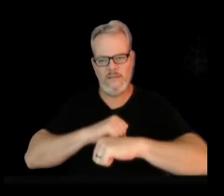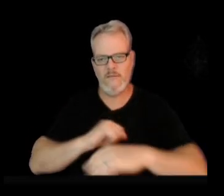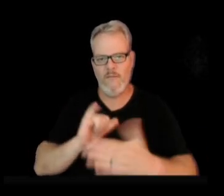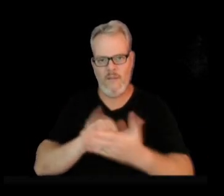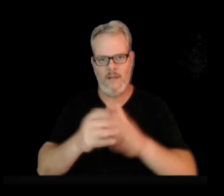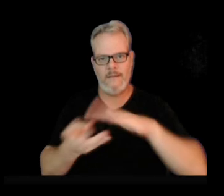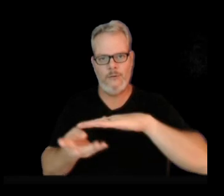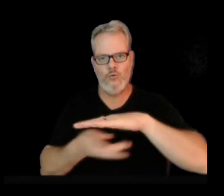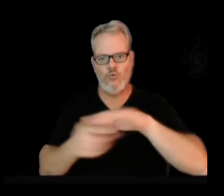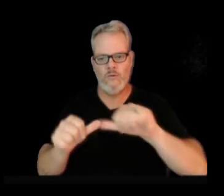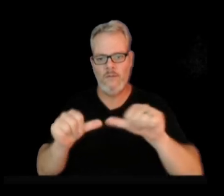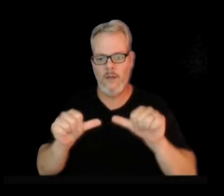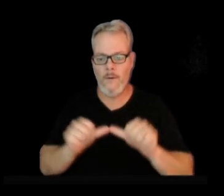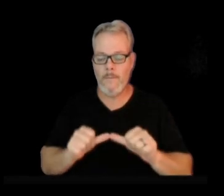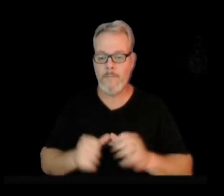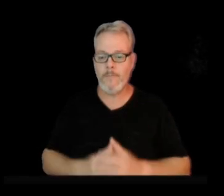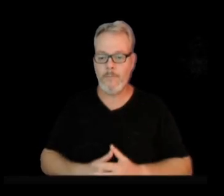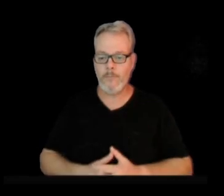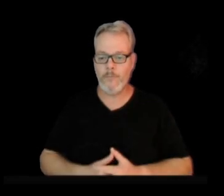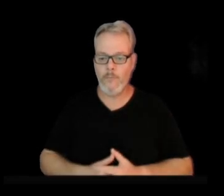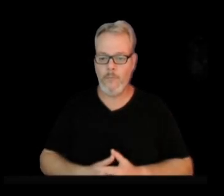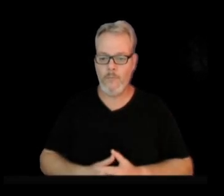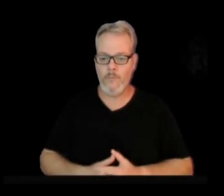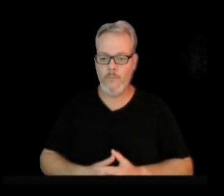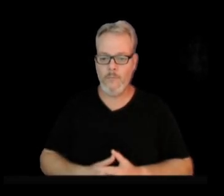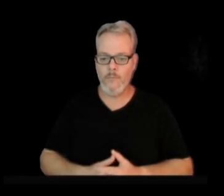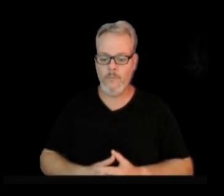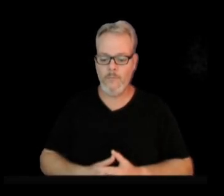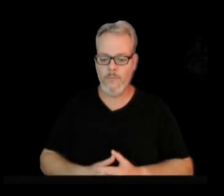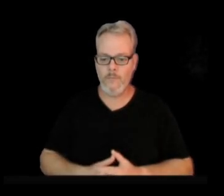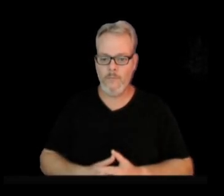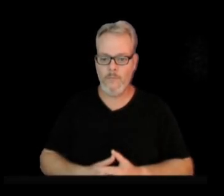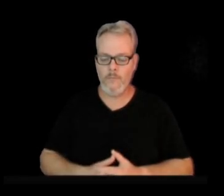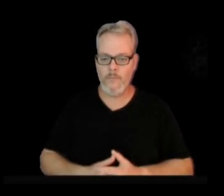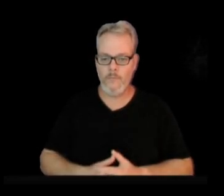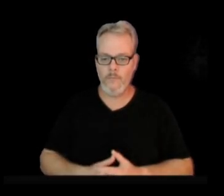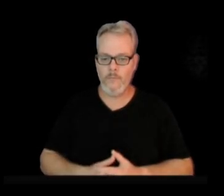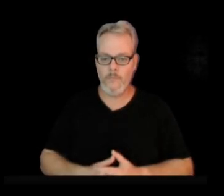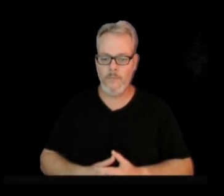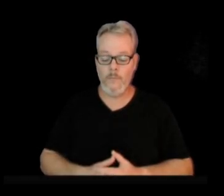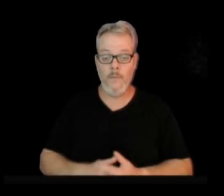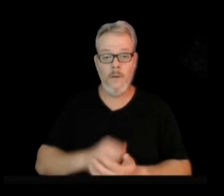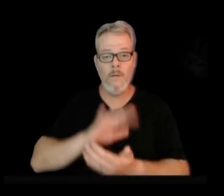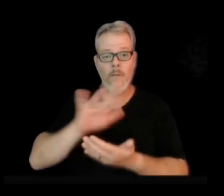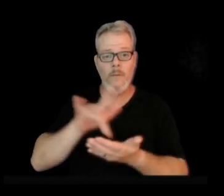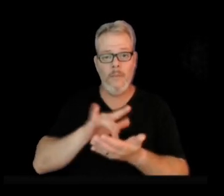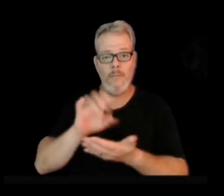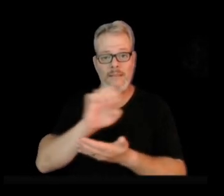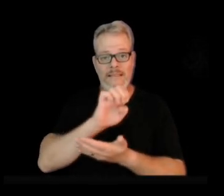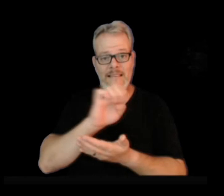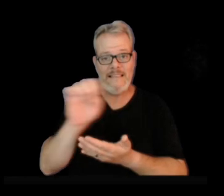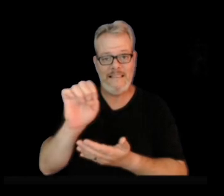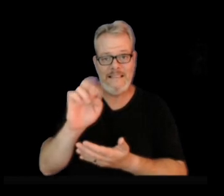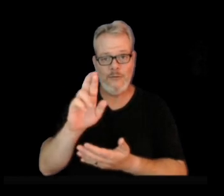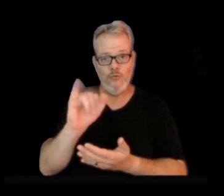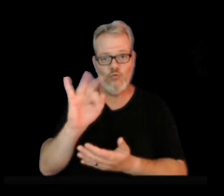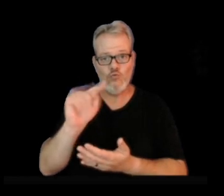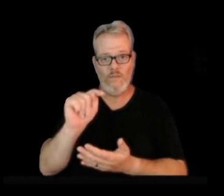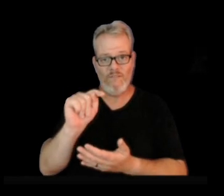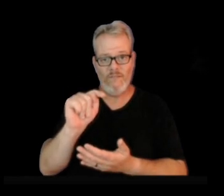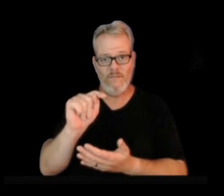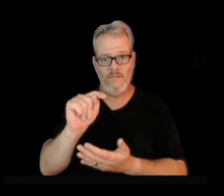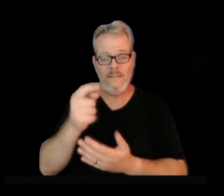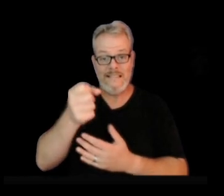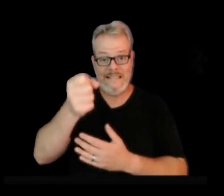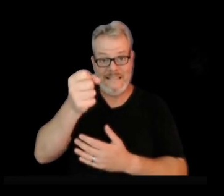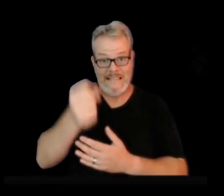However, all of the sites on the Middle East Rift and south of there are showing massive ground movements. I'll point